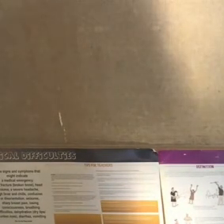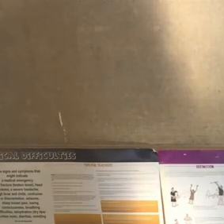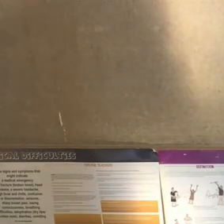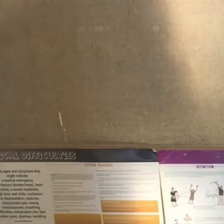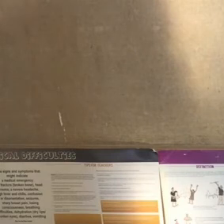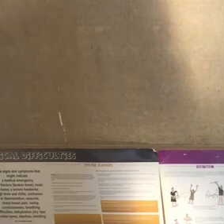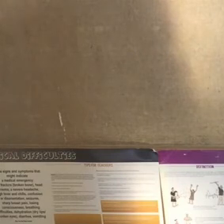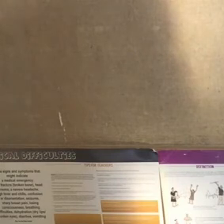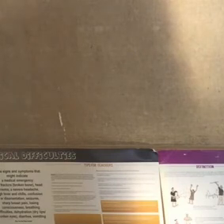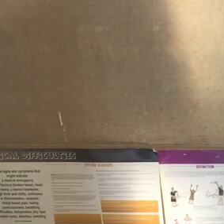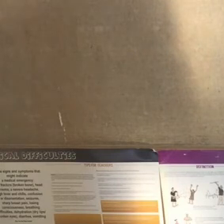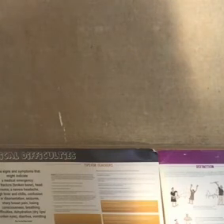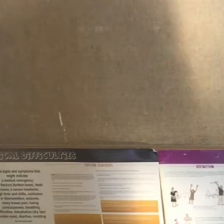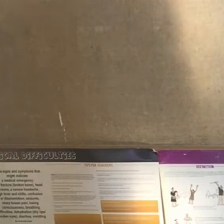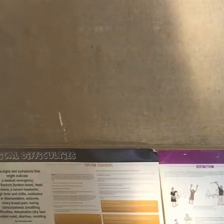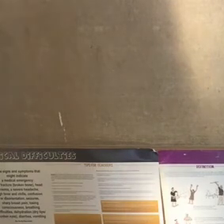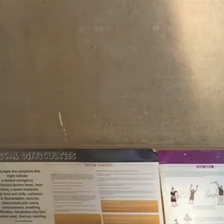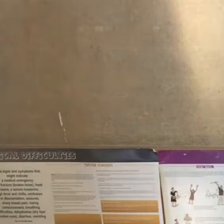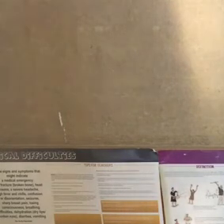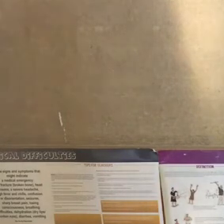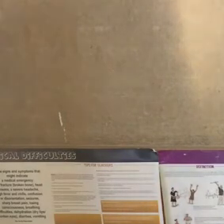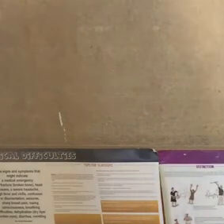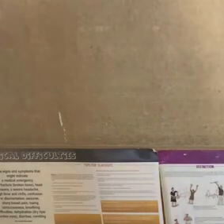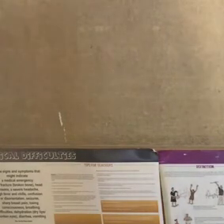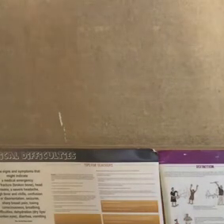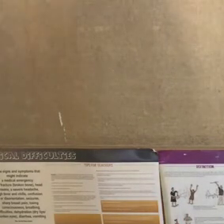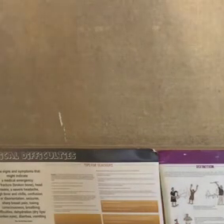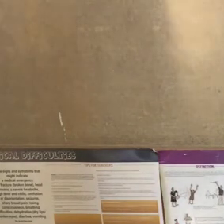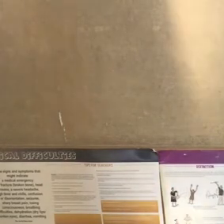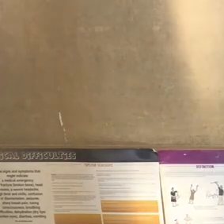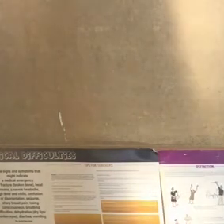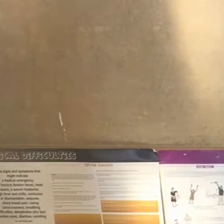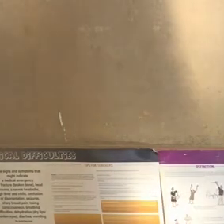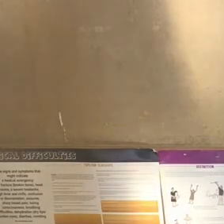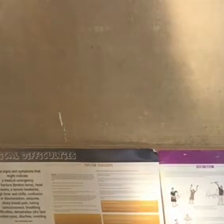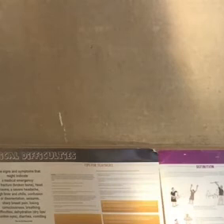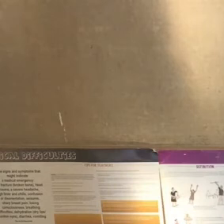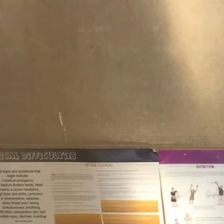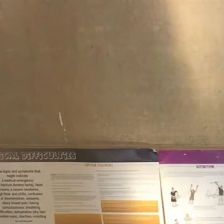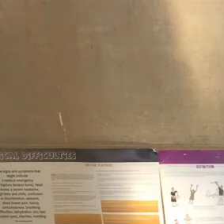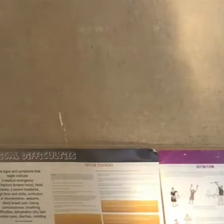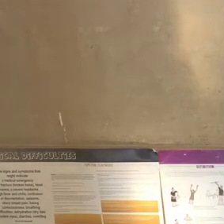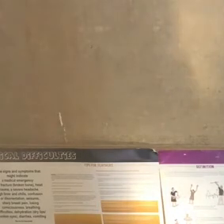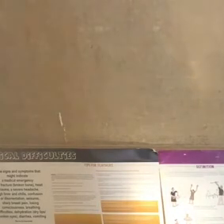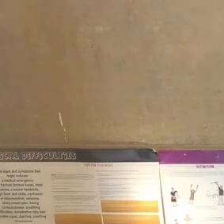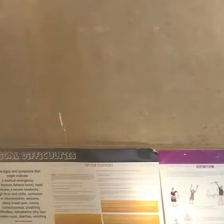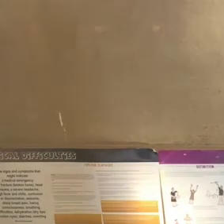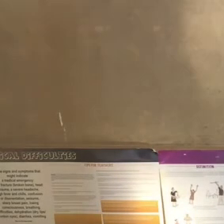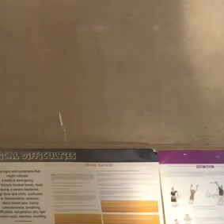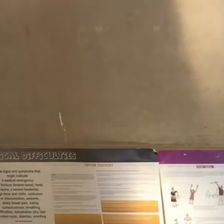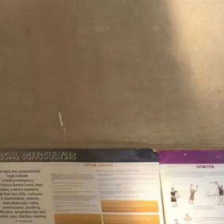stones or whatever they can use for counting and then the learner him or herself has to see